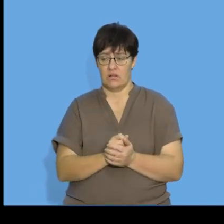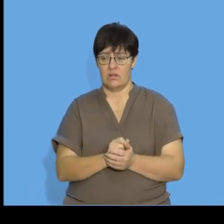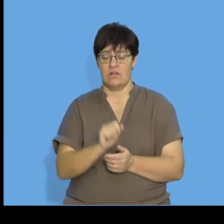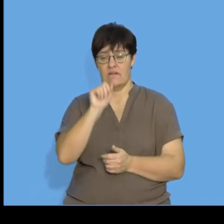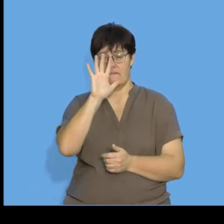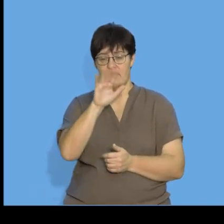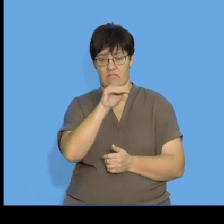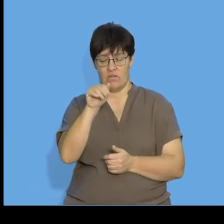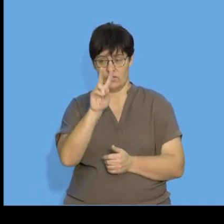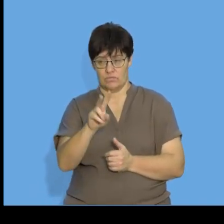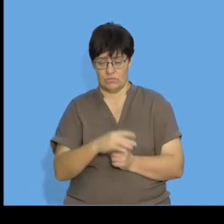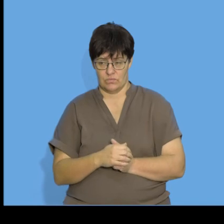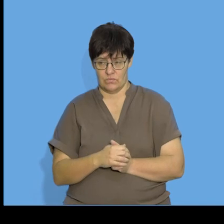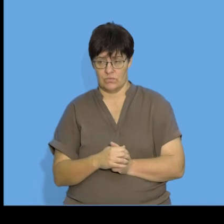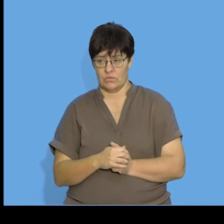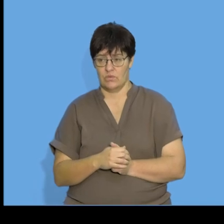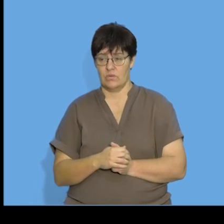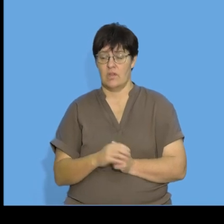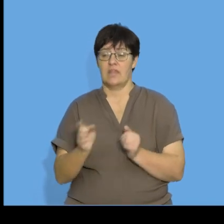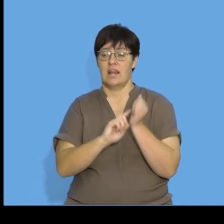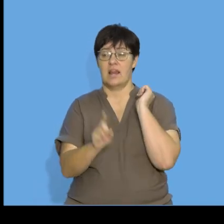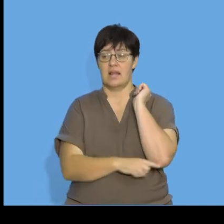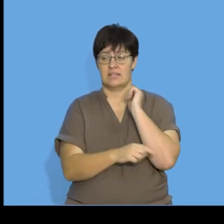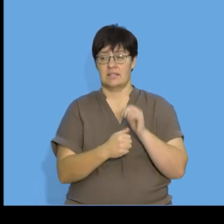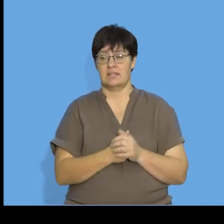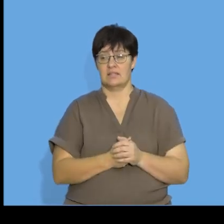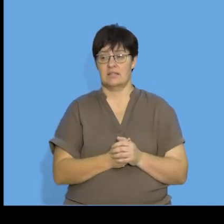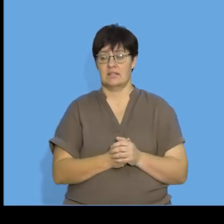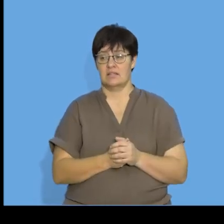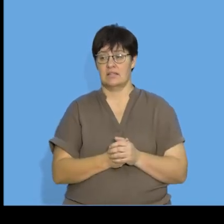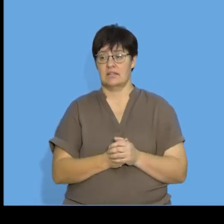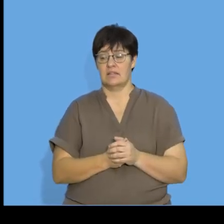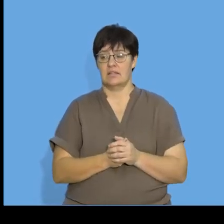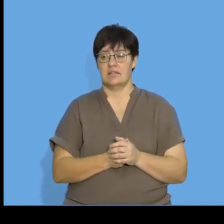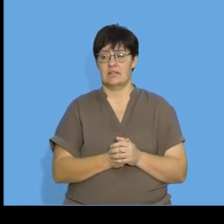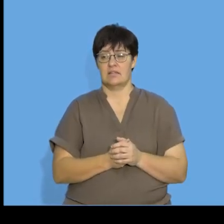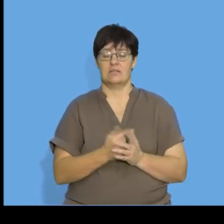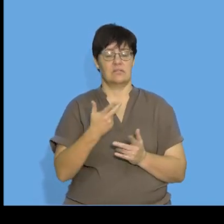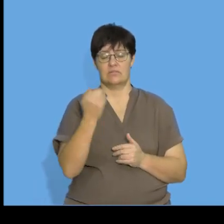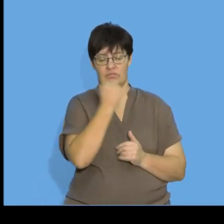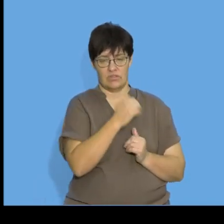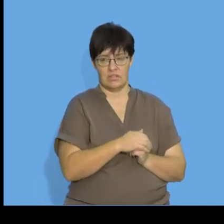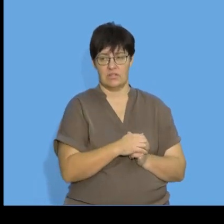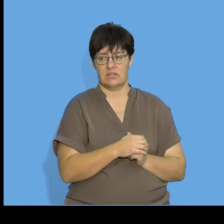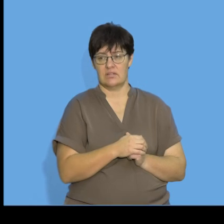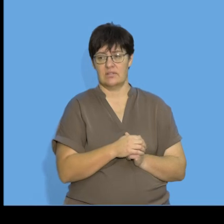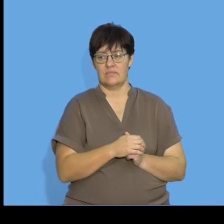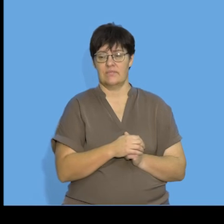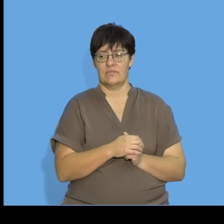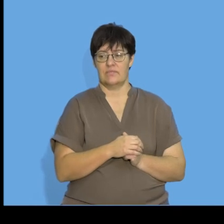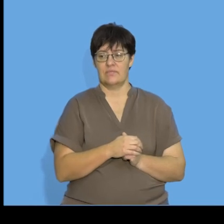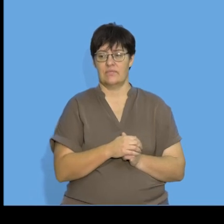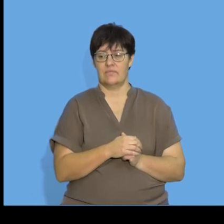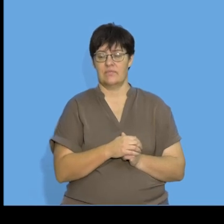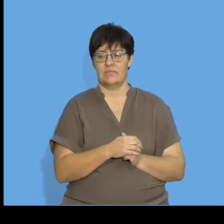will be equal to five over two then last but not least a let's sorry let me